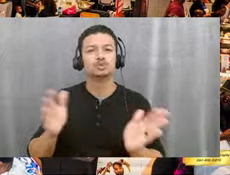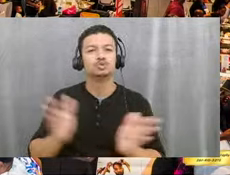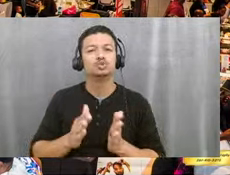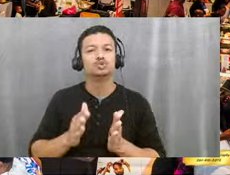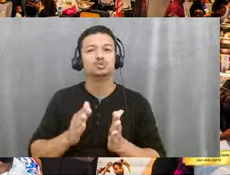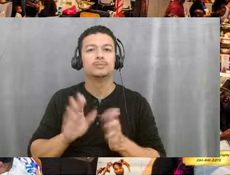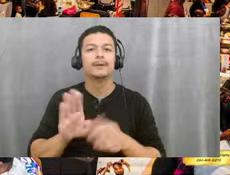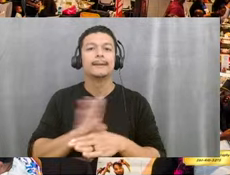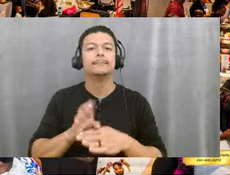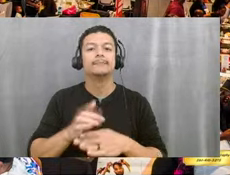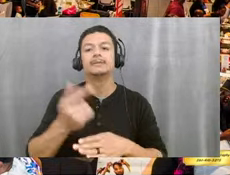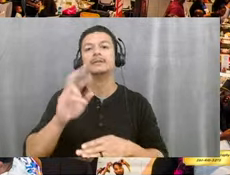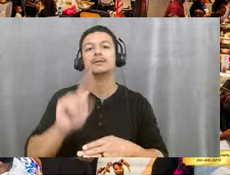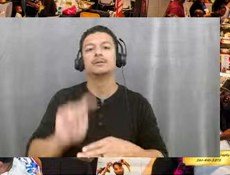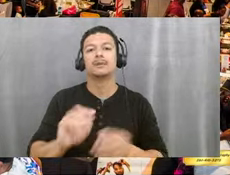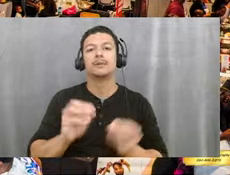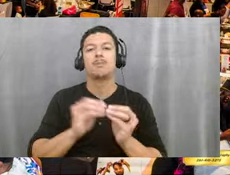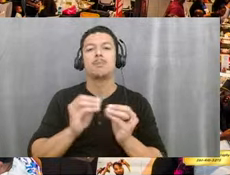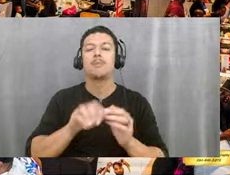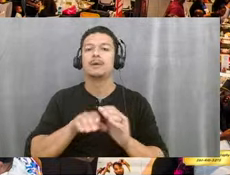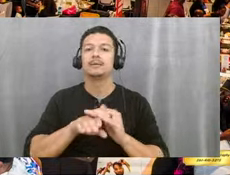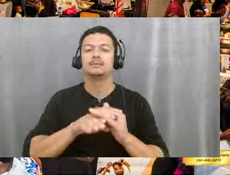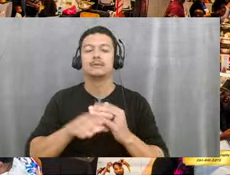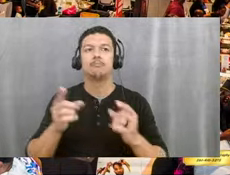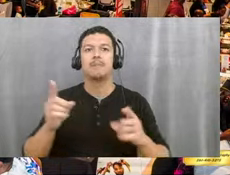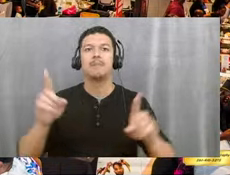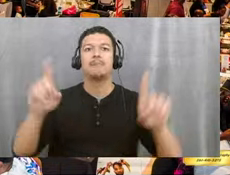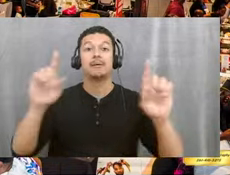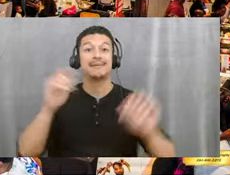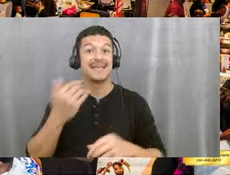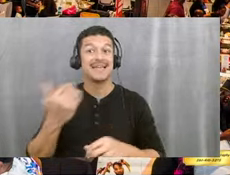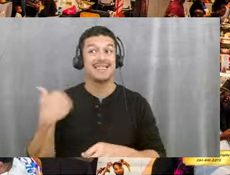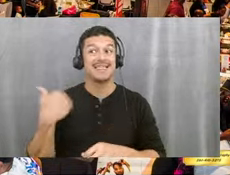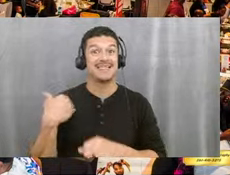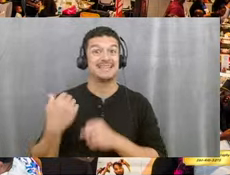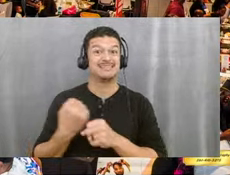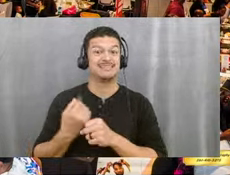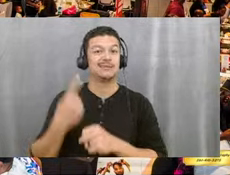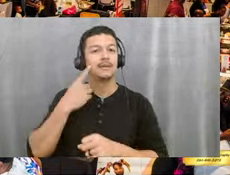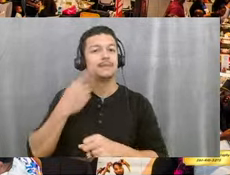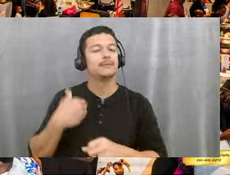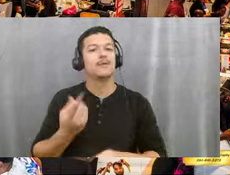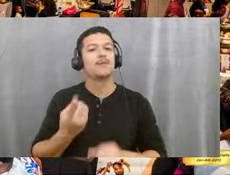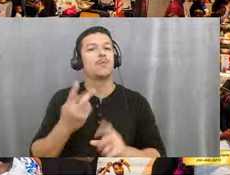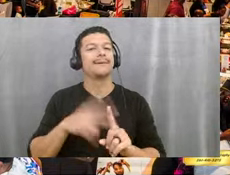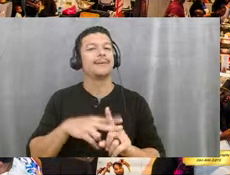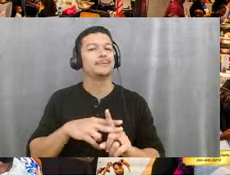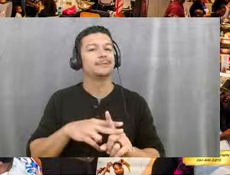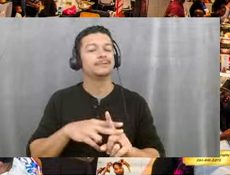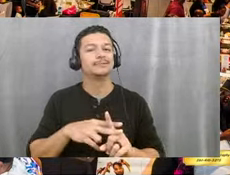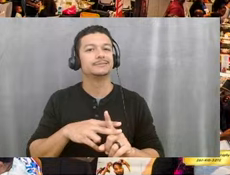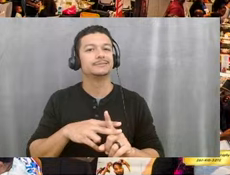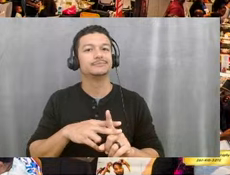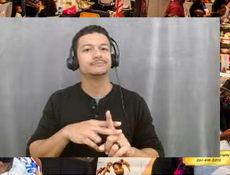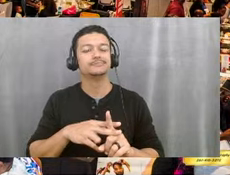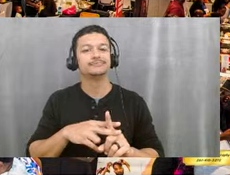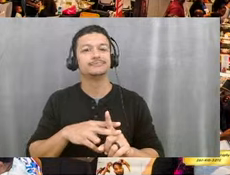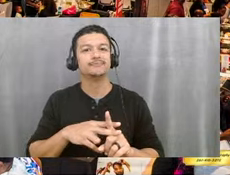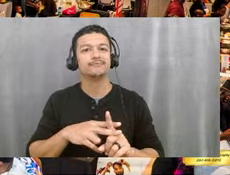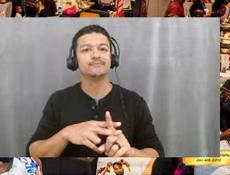which has been very successful. Last year, I think we had one application and we left 65